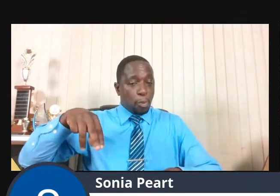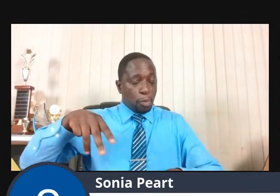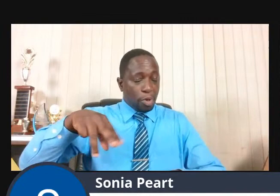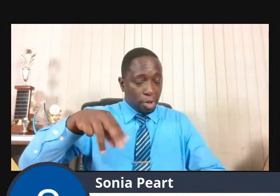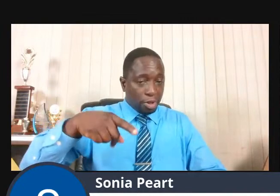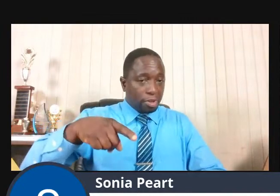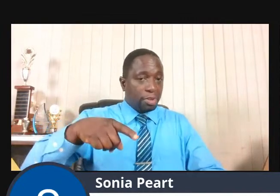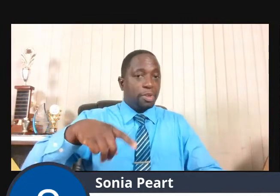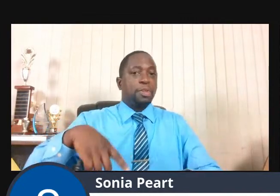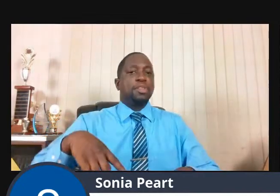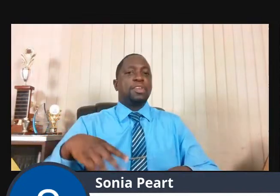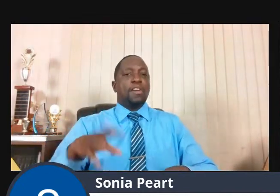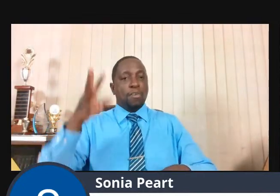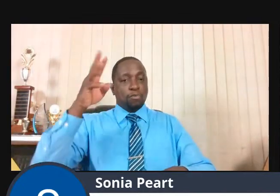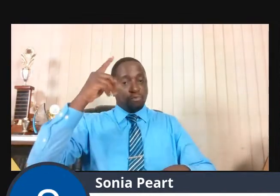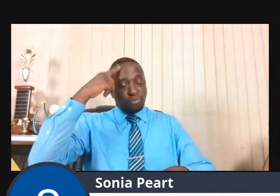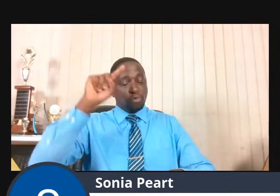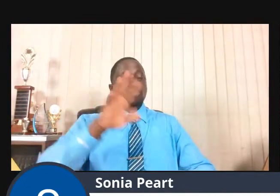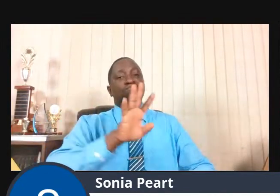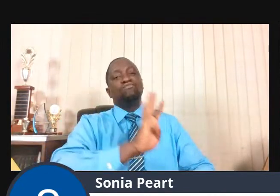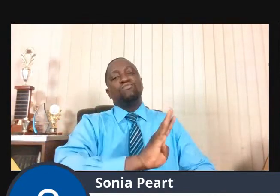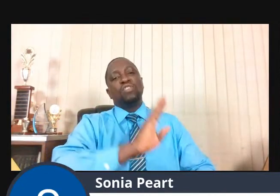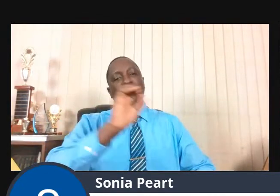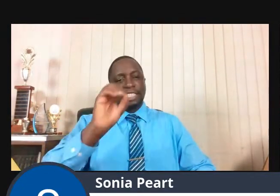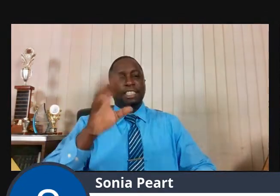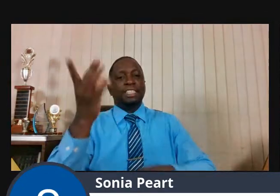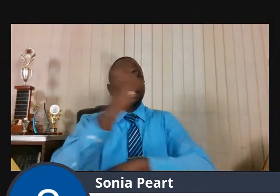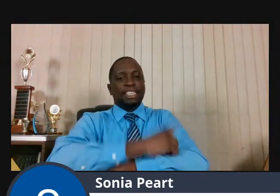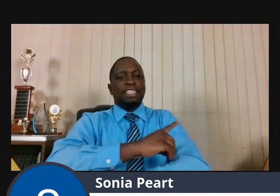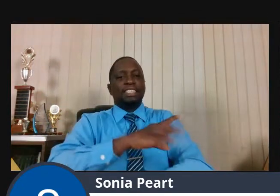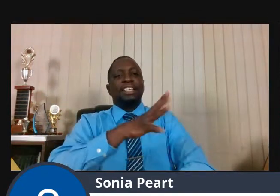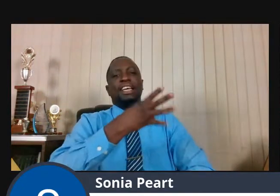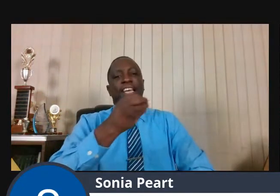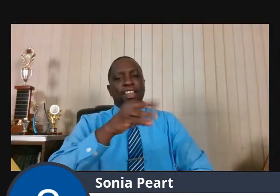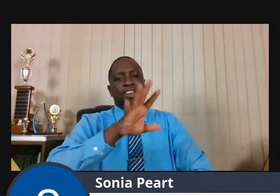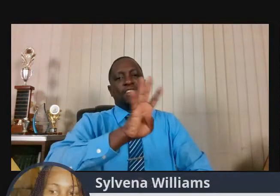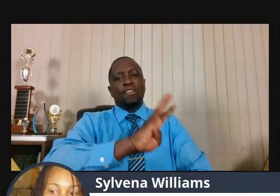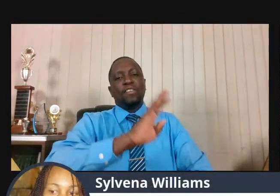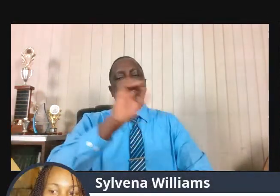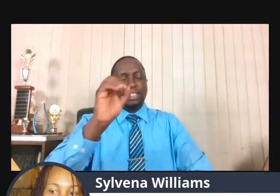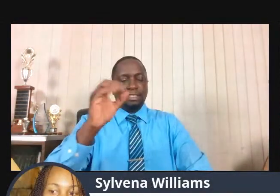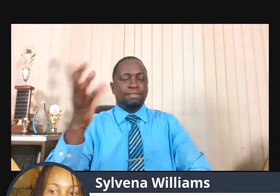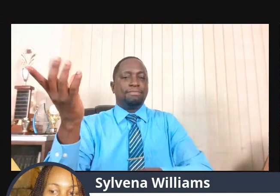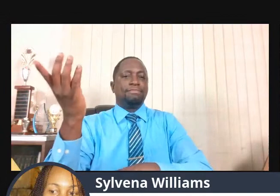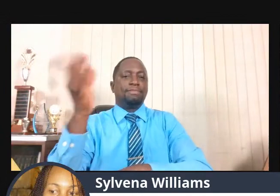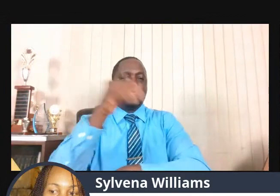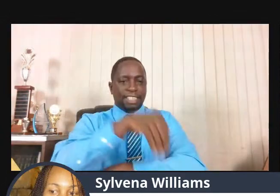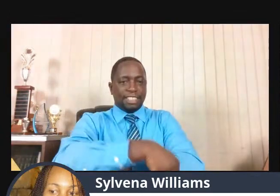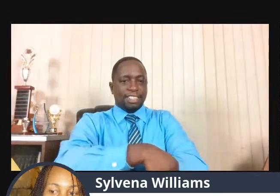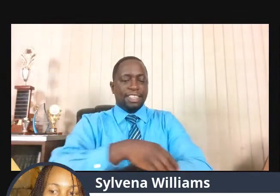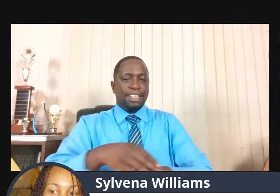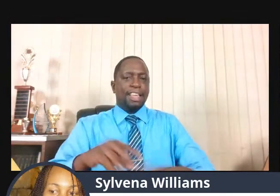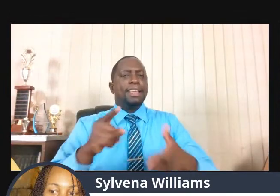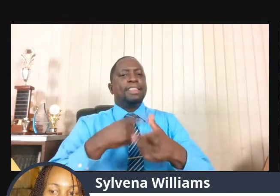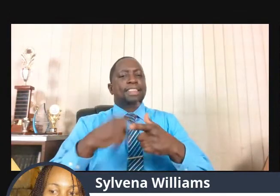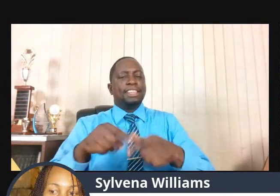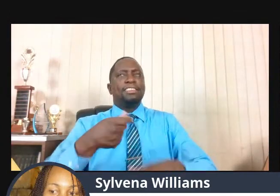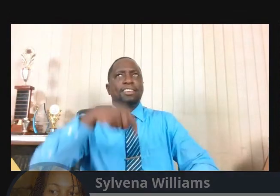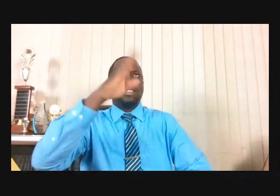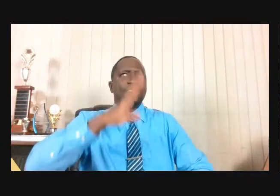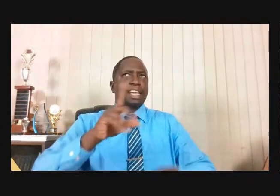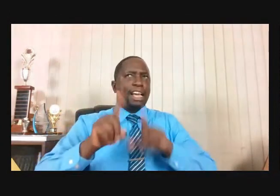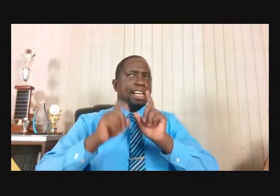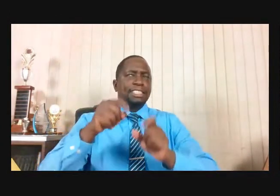And then while there, please follow me now. God then asked him a probing